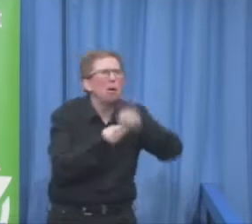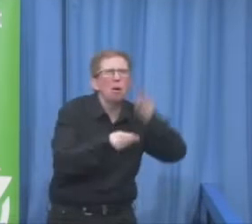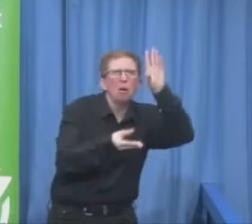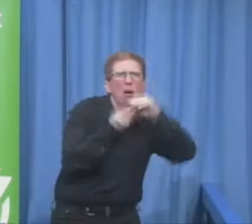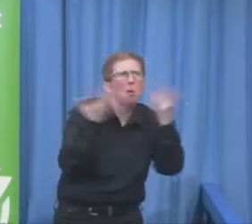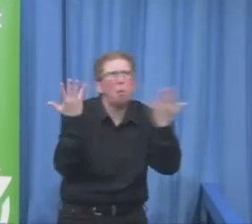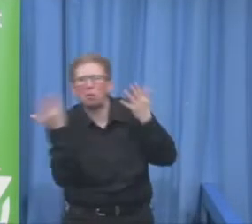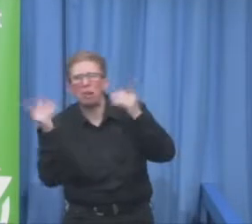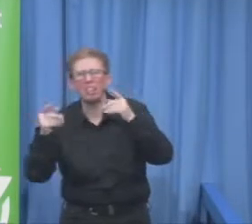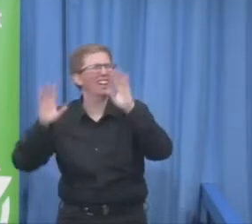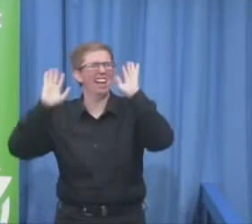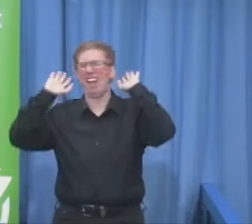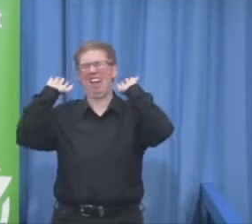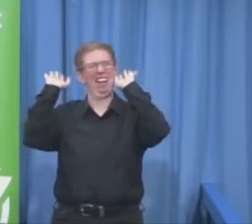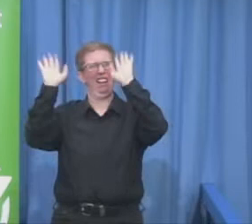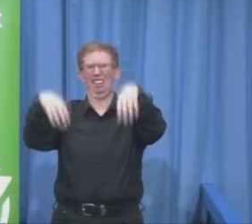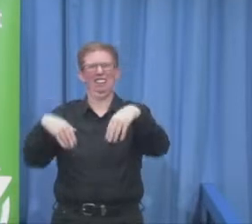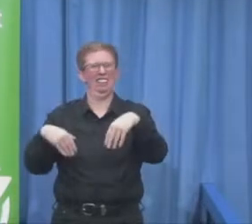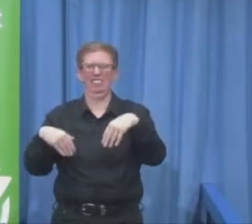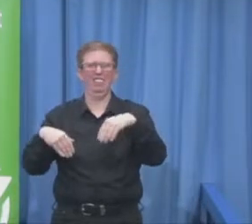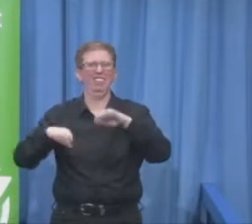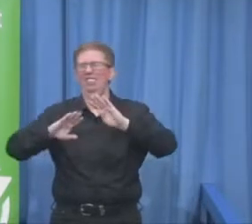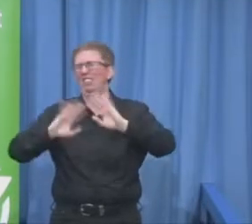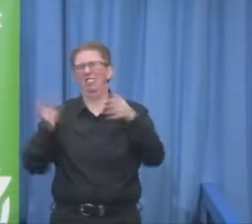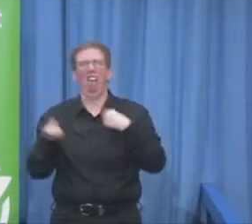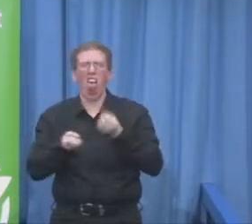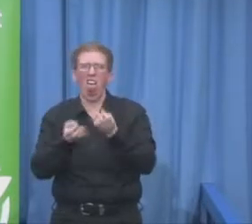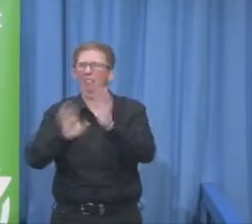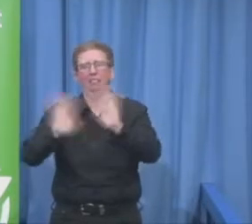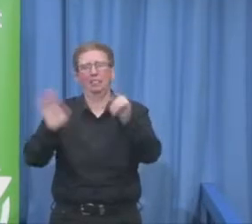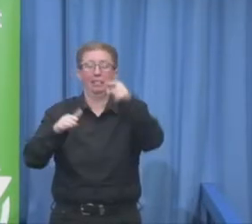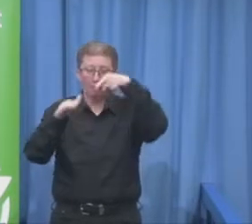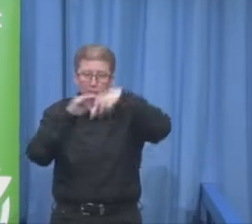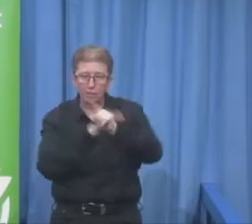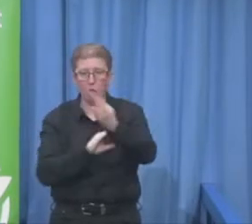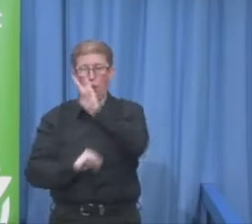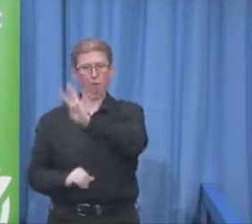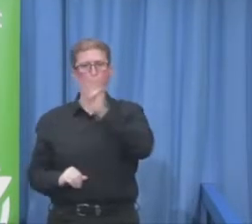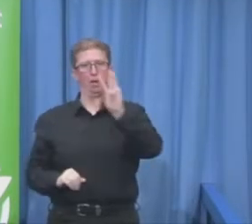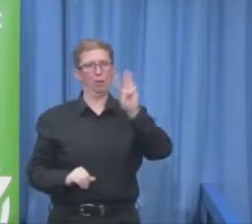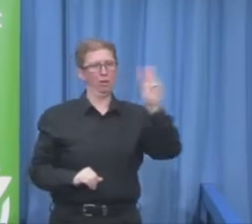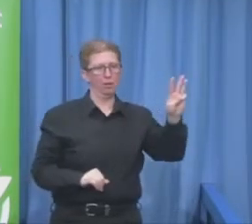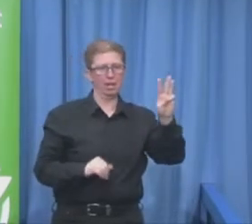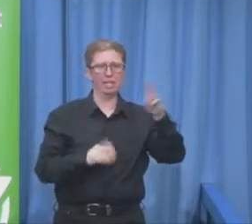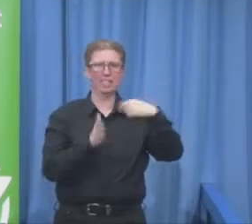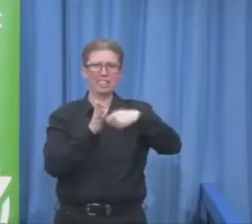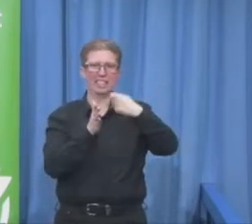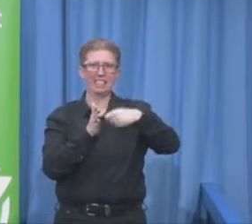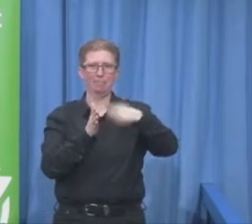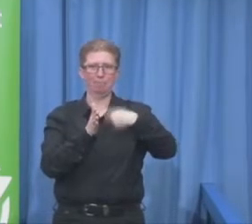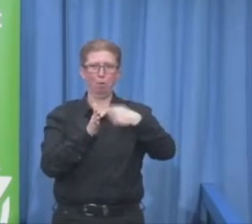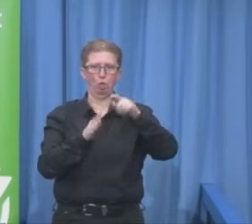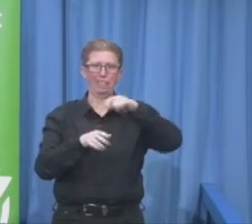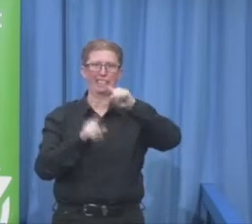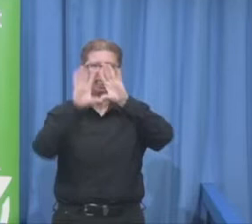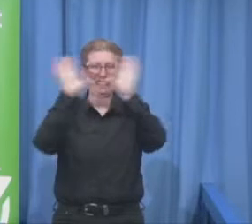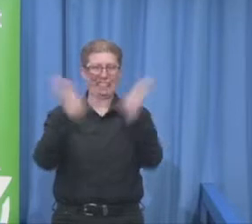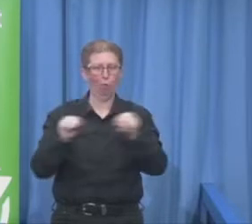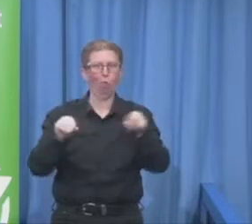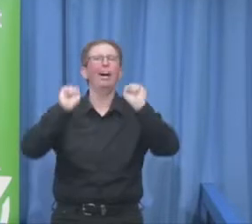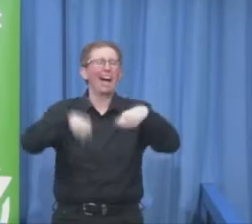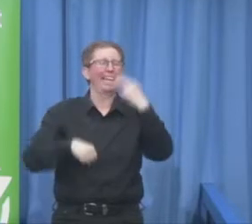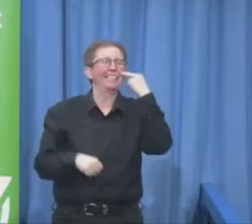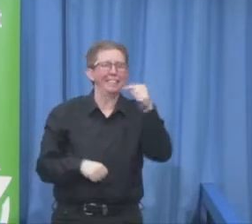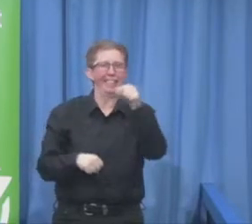also want to invite everyone to make use of our research because it's not only about statistics and